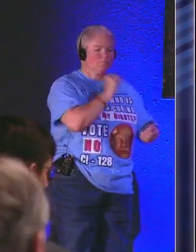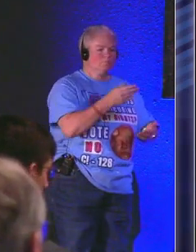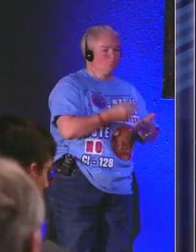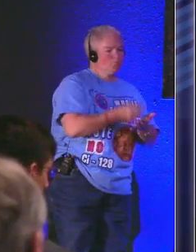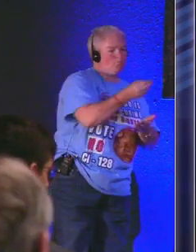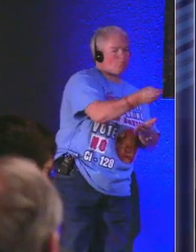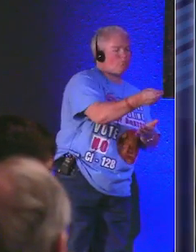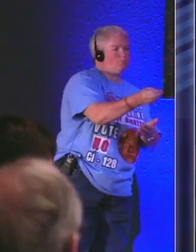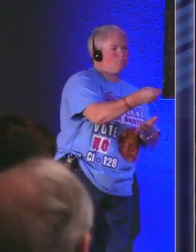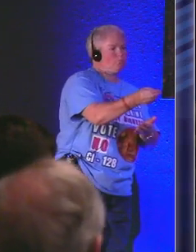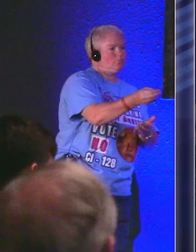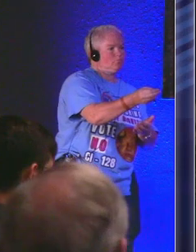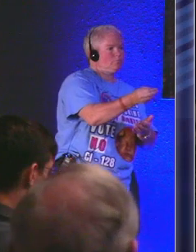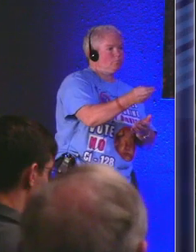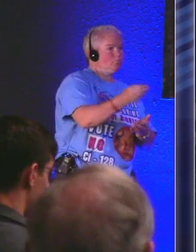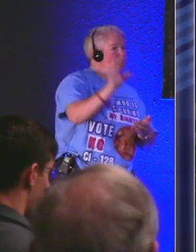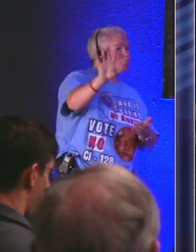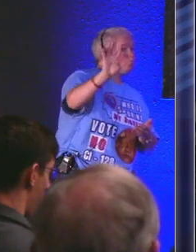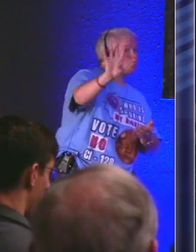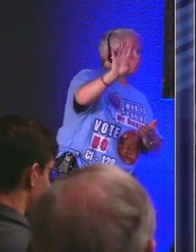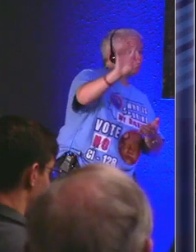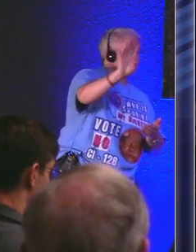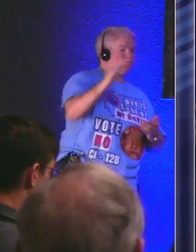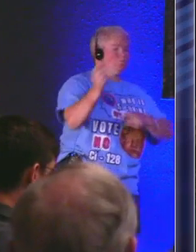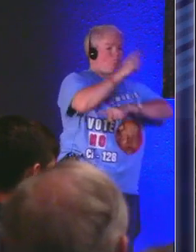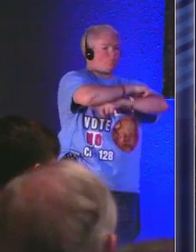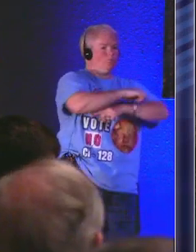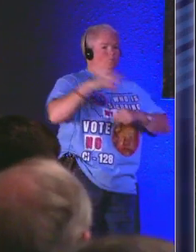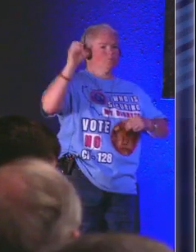chance to get them yet yeah forever